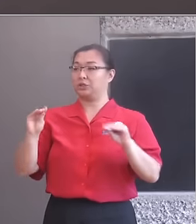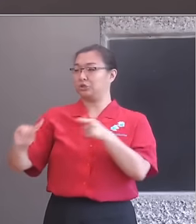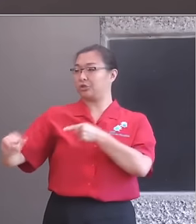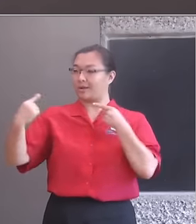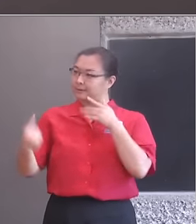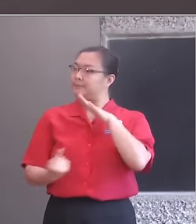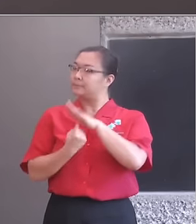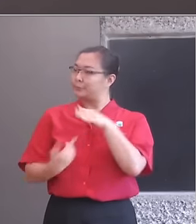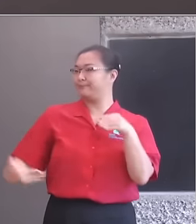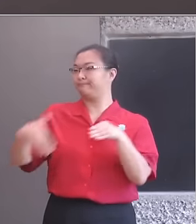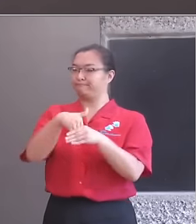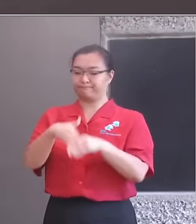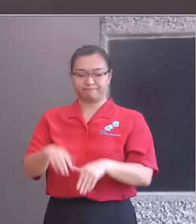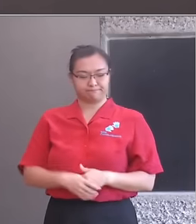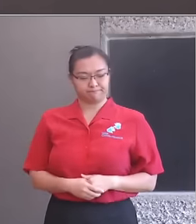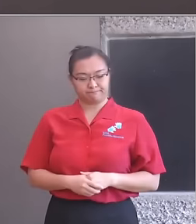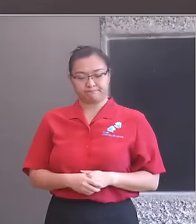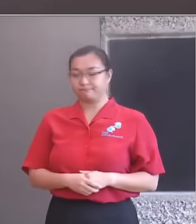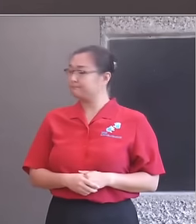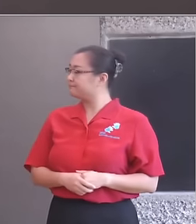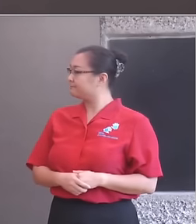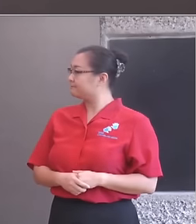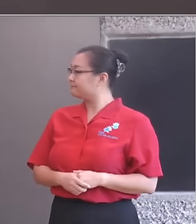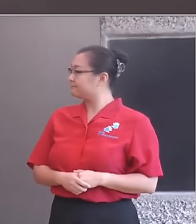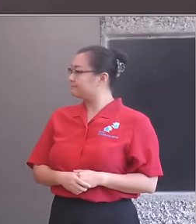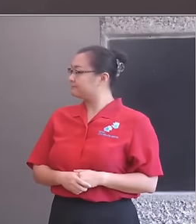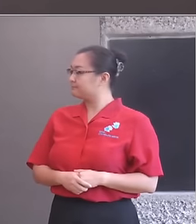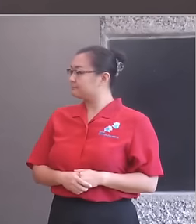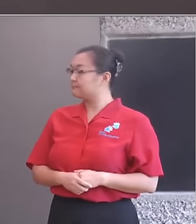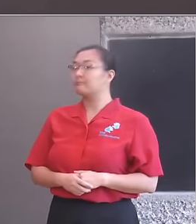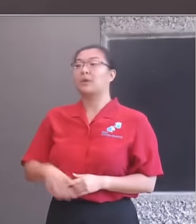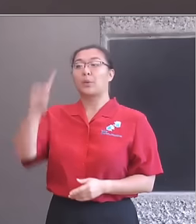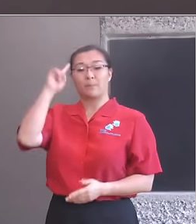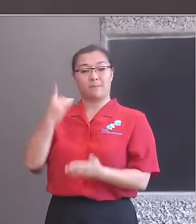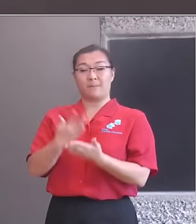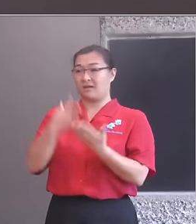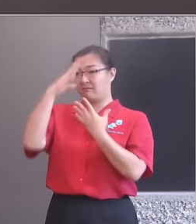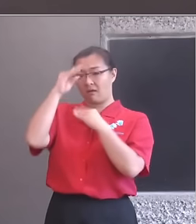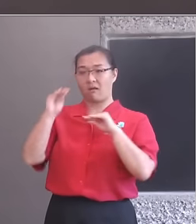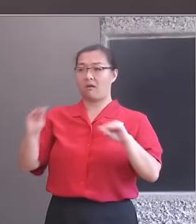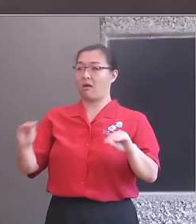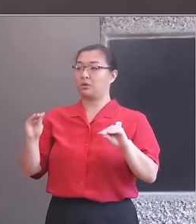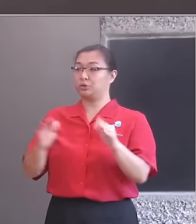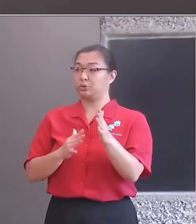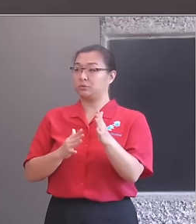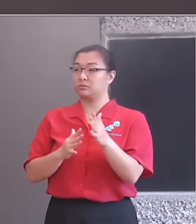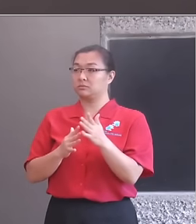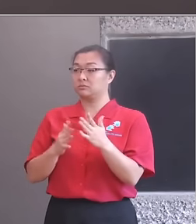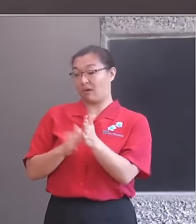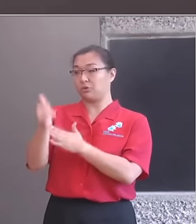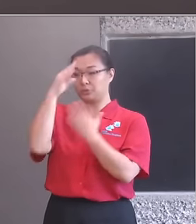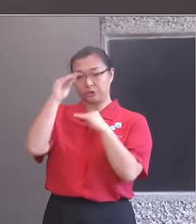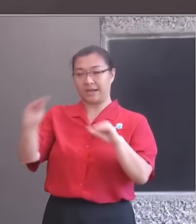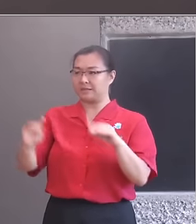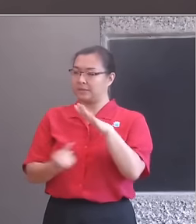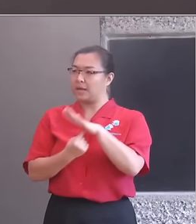the country. Within the education system, but also through valuable partnerships that bring together schools, nationally funded organizations,